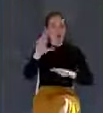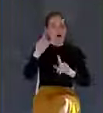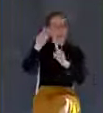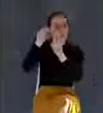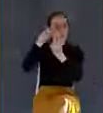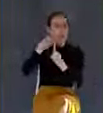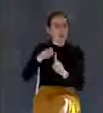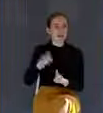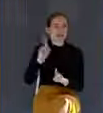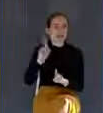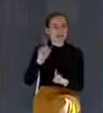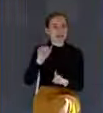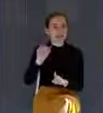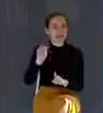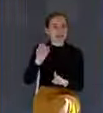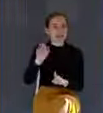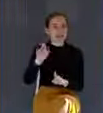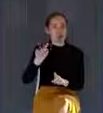you. No one wanted that.